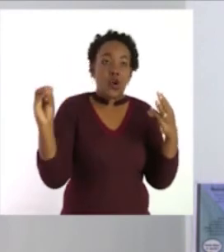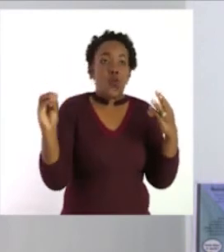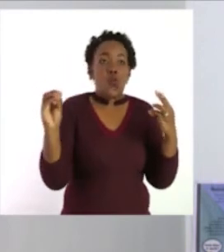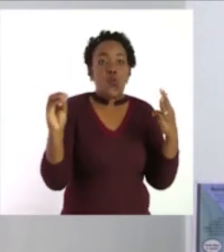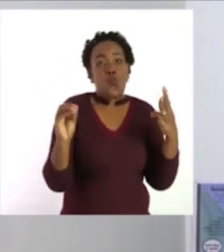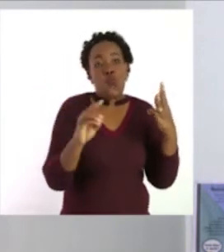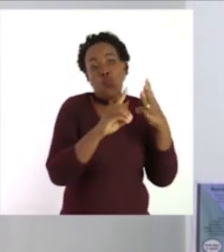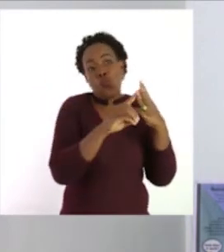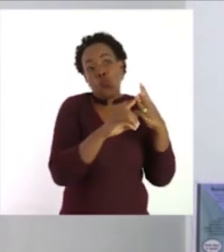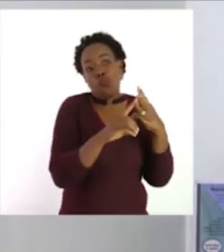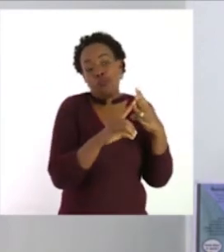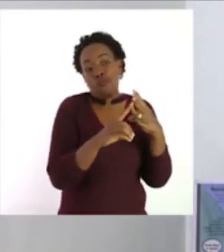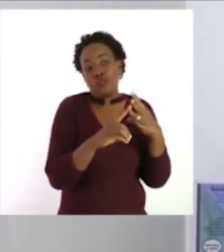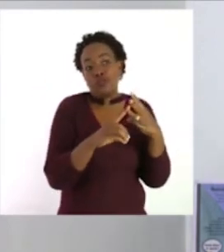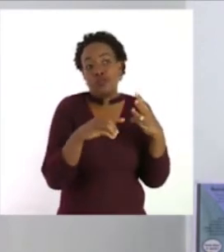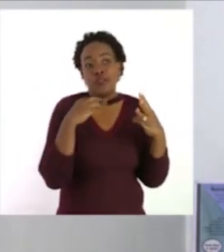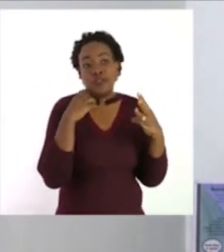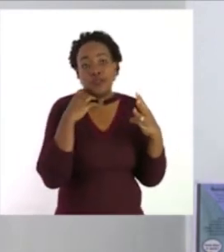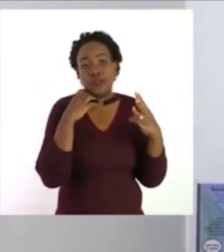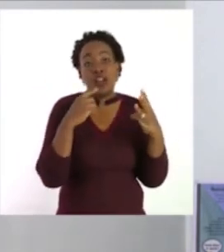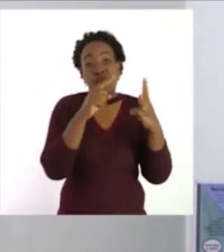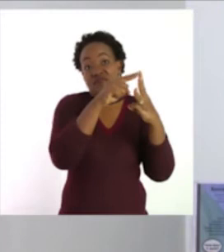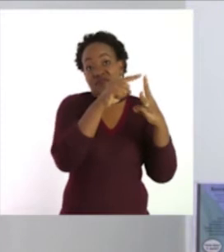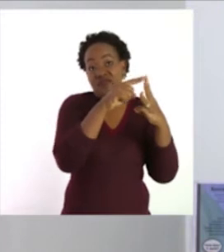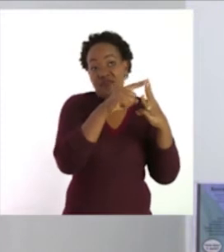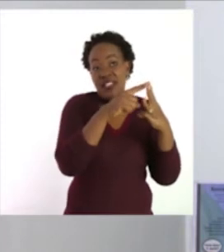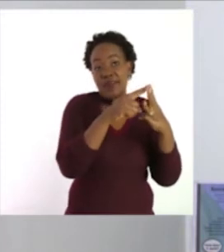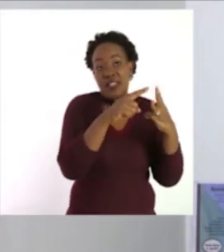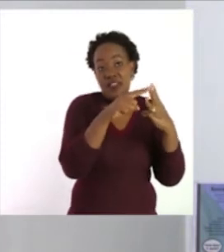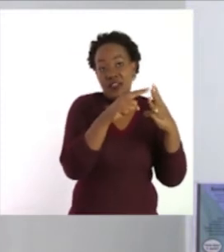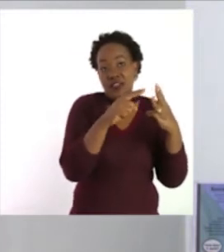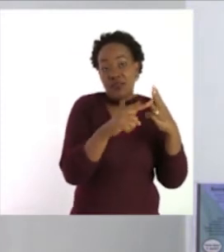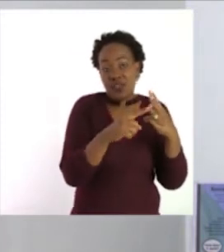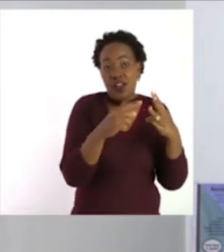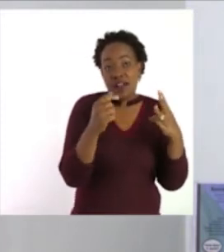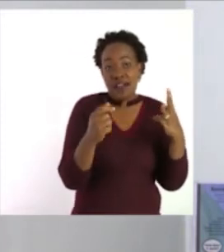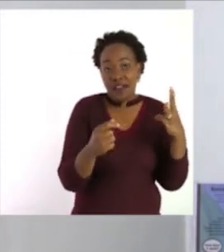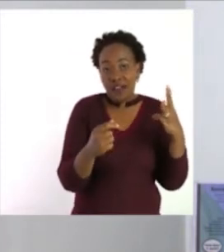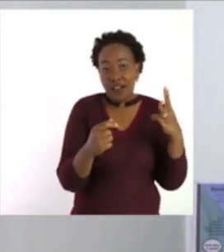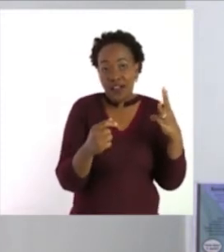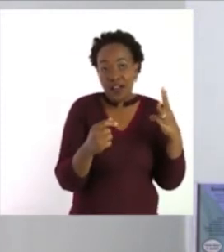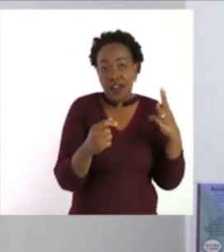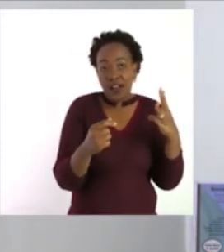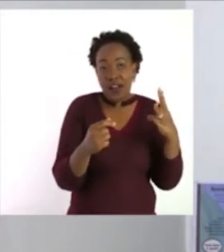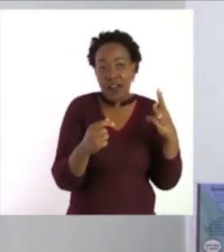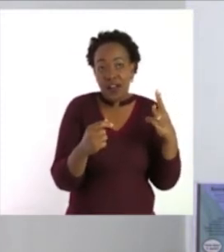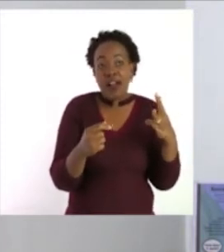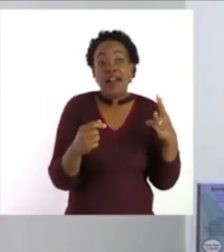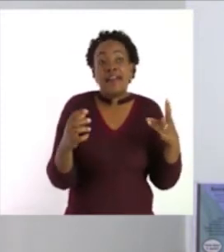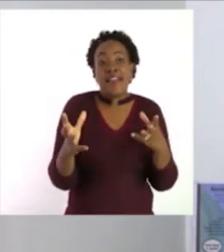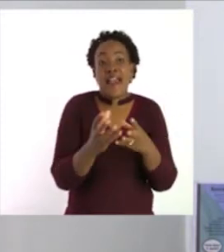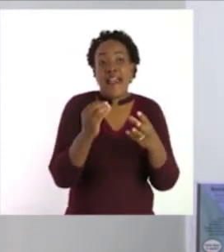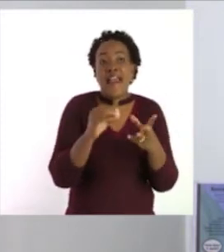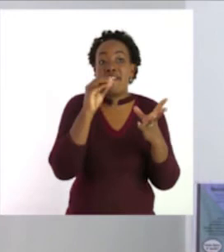Let's read the story. Marilyn, Nini, and Romeo are keeping score of the